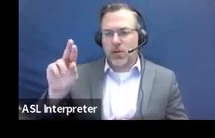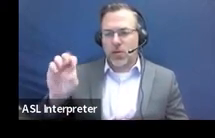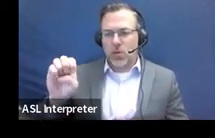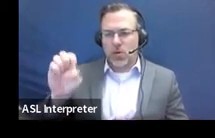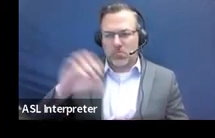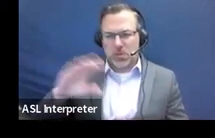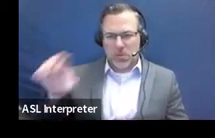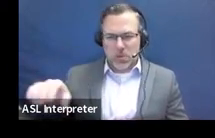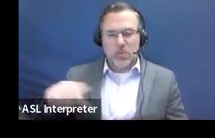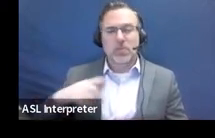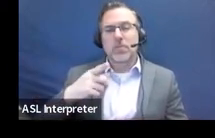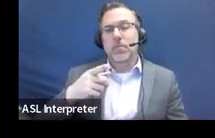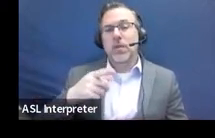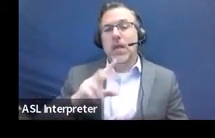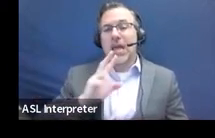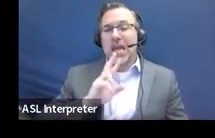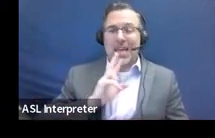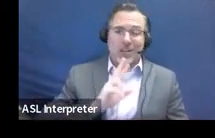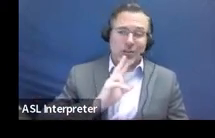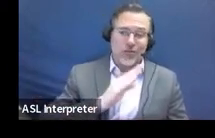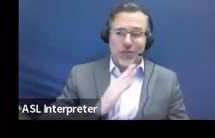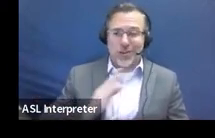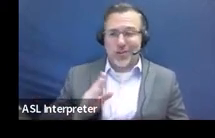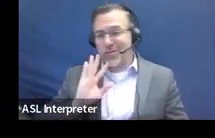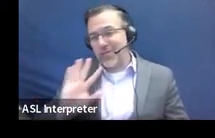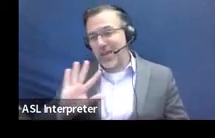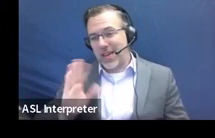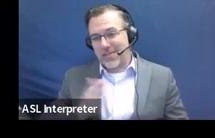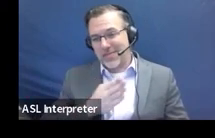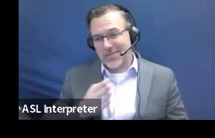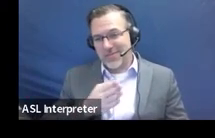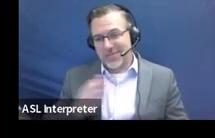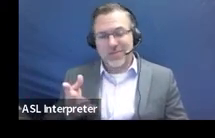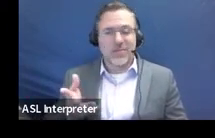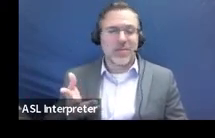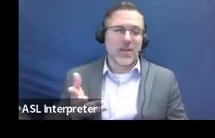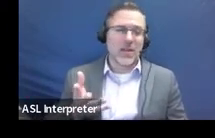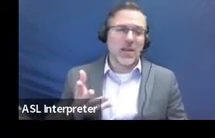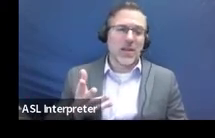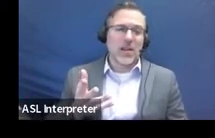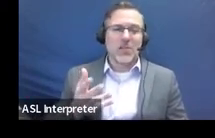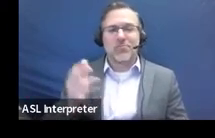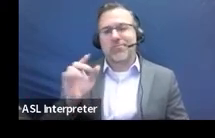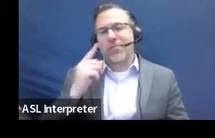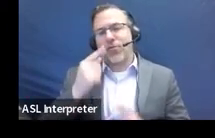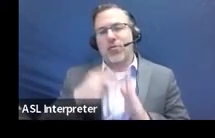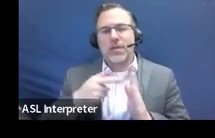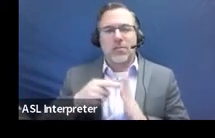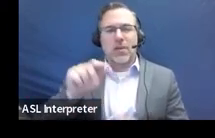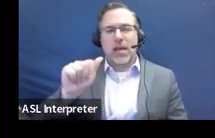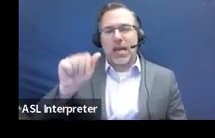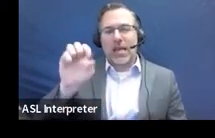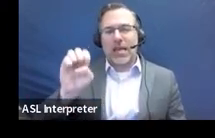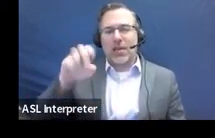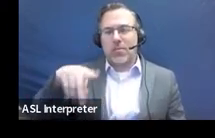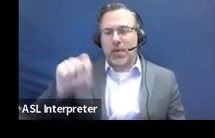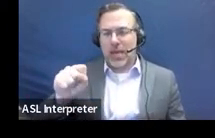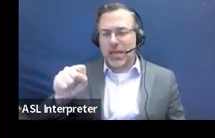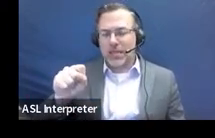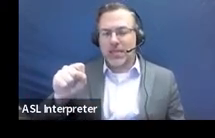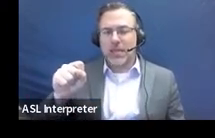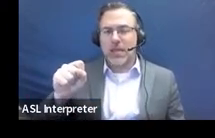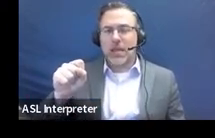for three to five-year-olds, some examples of sources would be the AEPS, the high scope